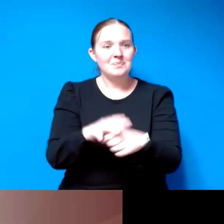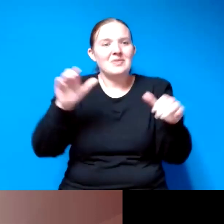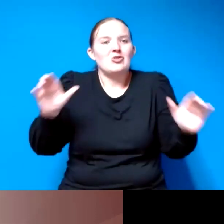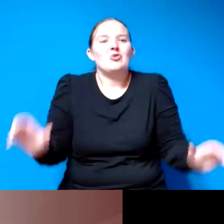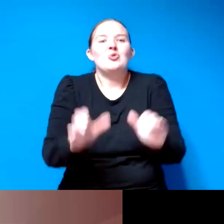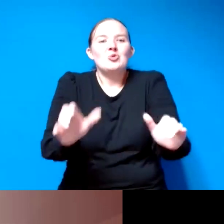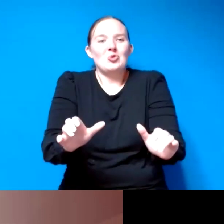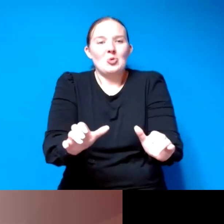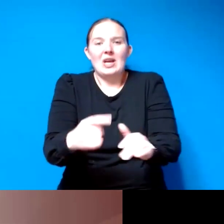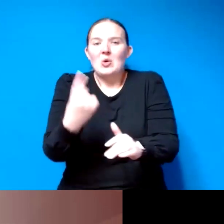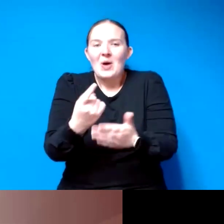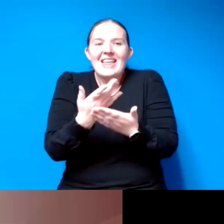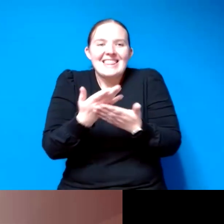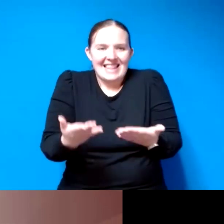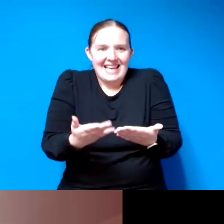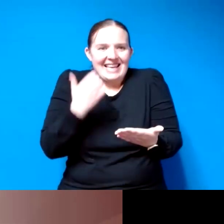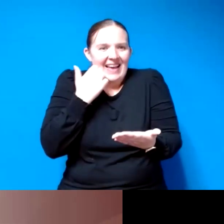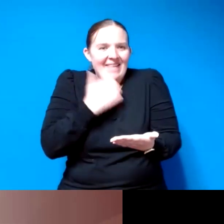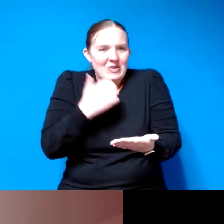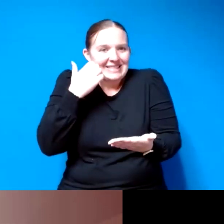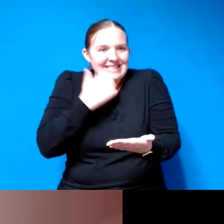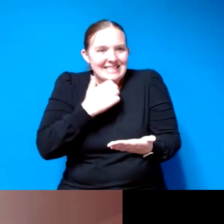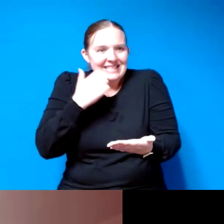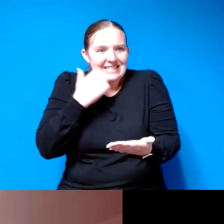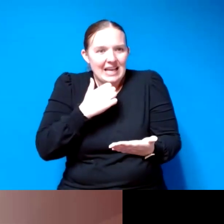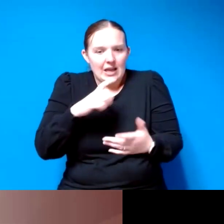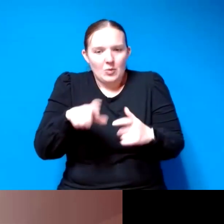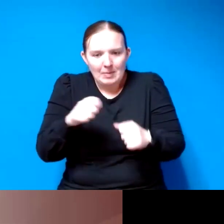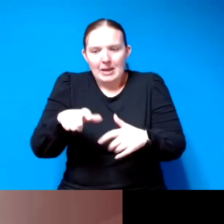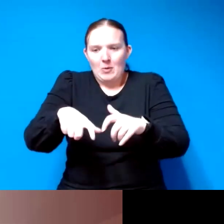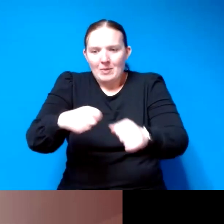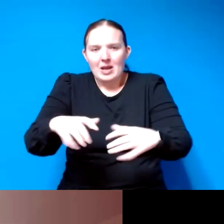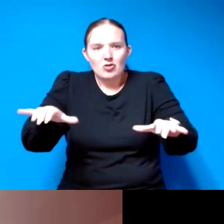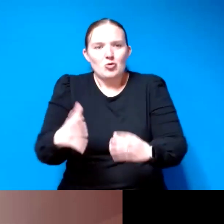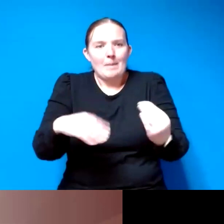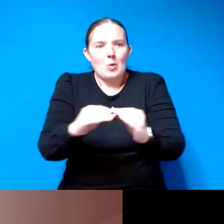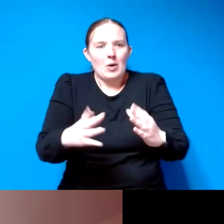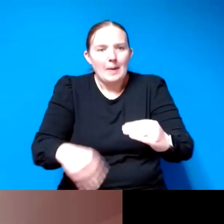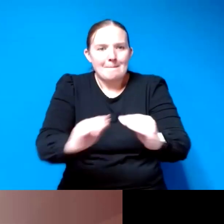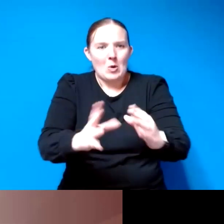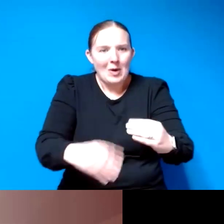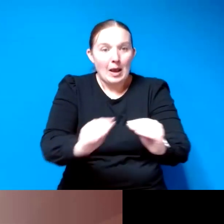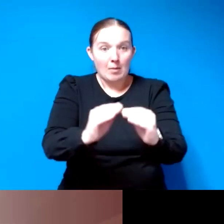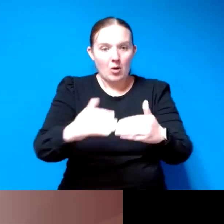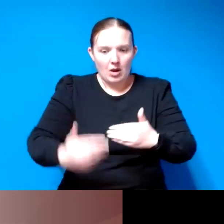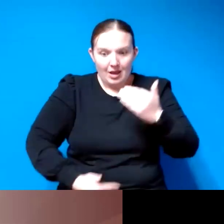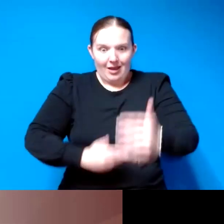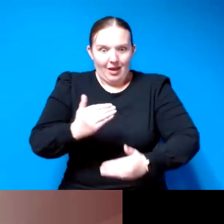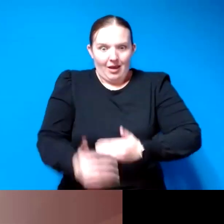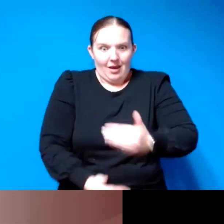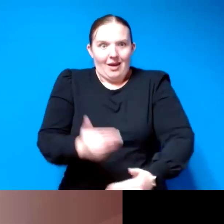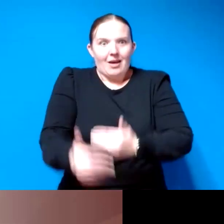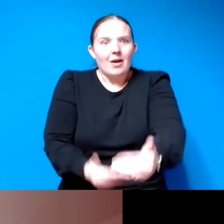doing one thing each day and ramping up doing more and more and then we'll reach that critical momentum where